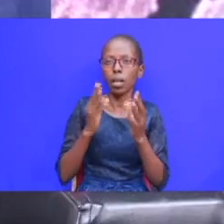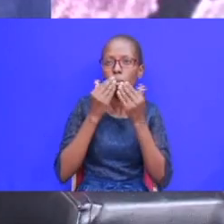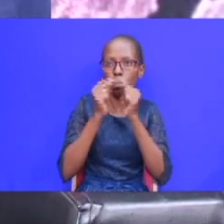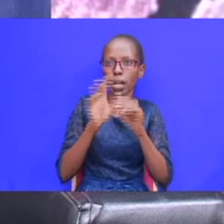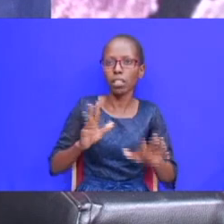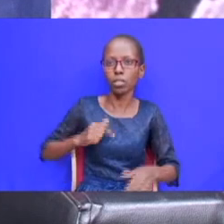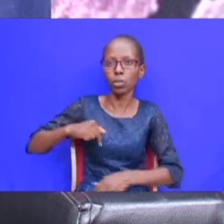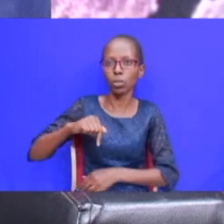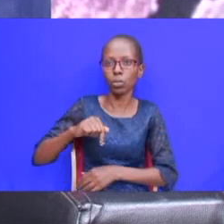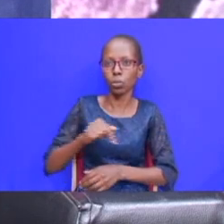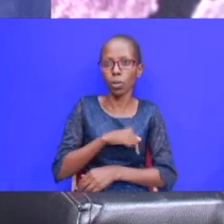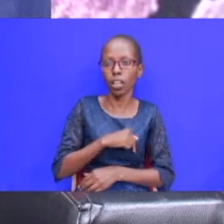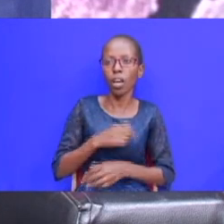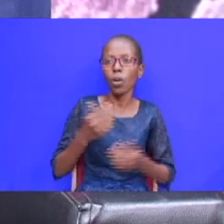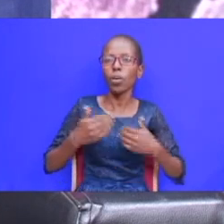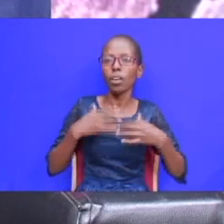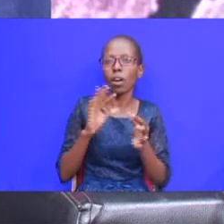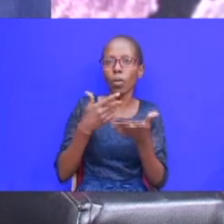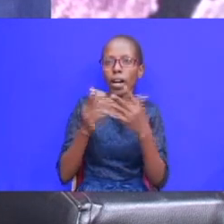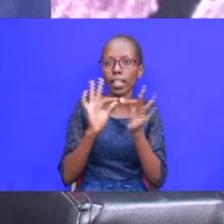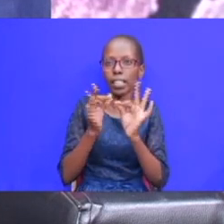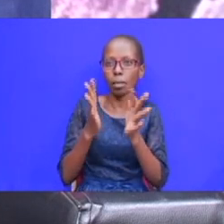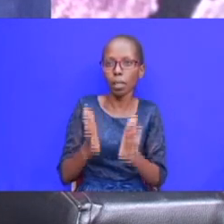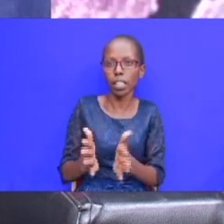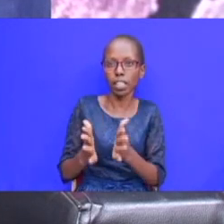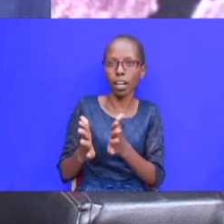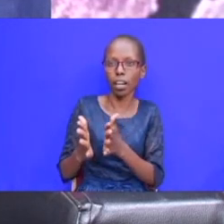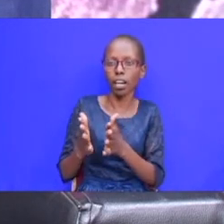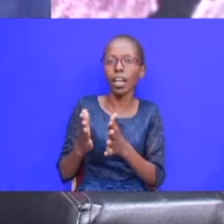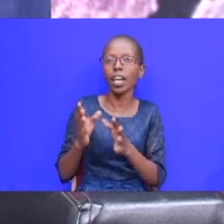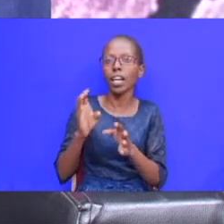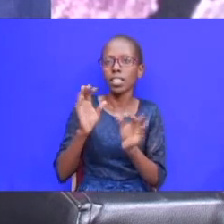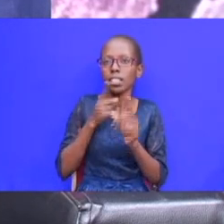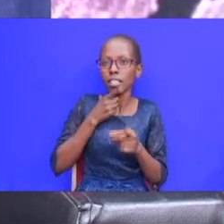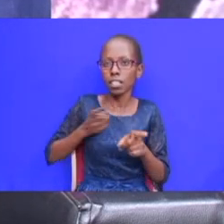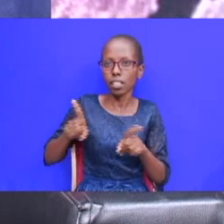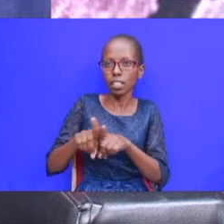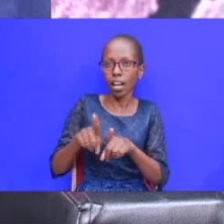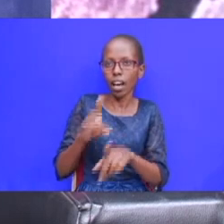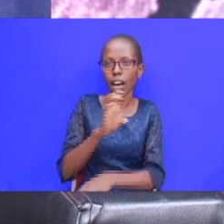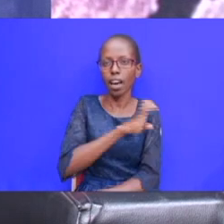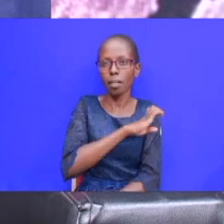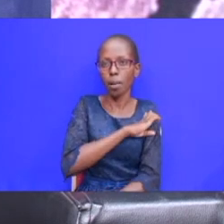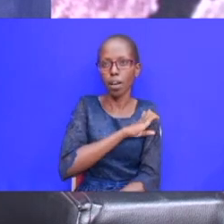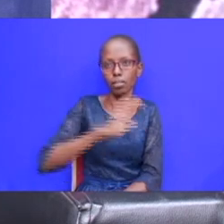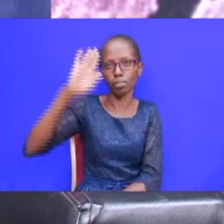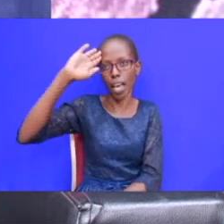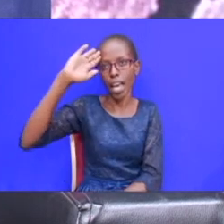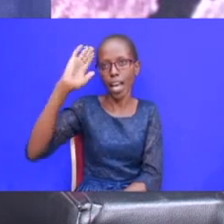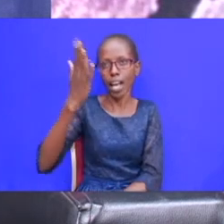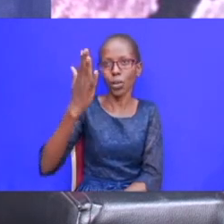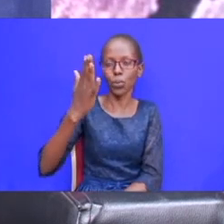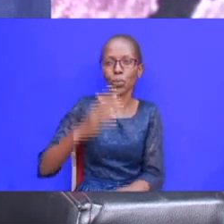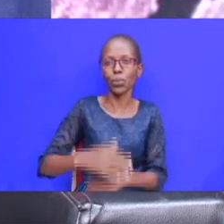and we have our sign language interpreter sister emma kemonto she'll say hi to us